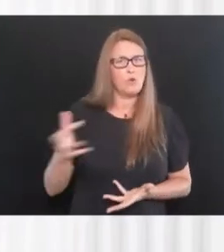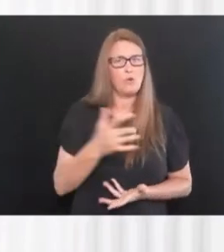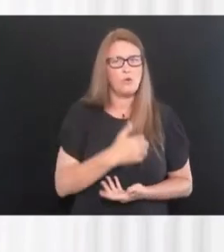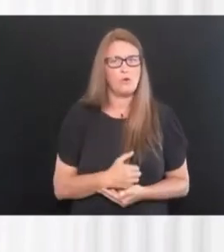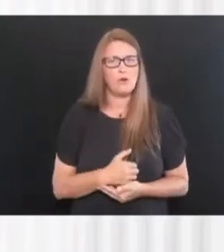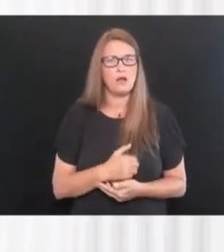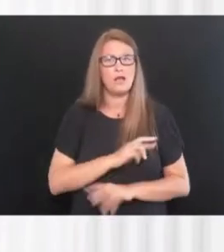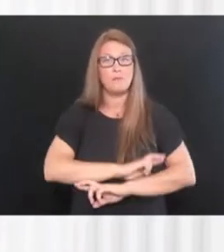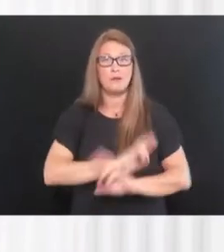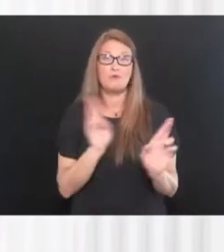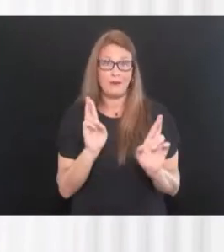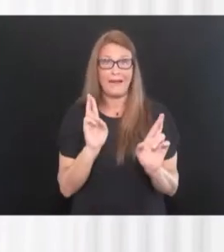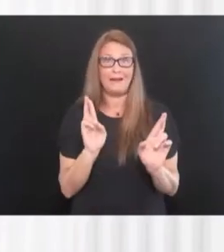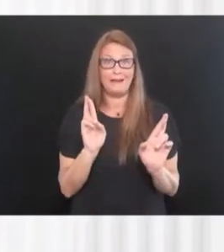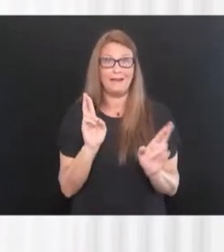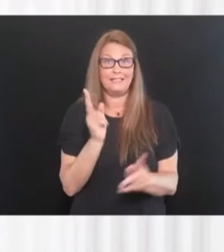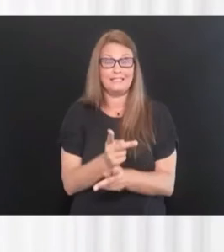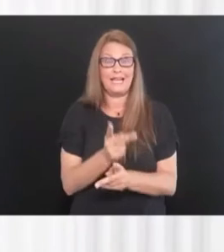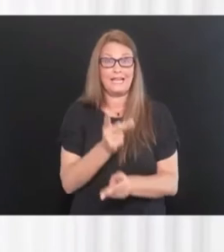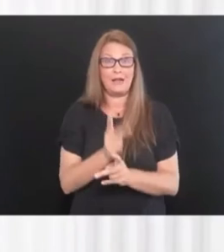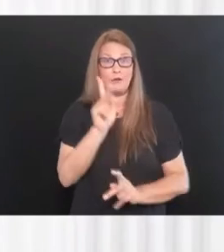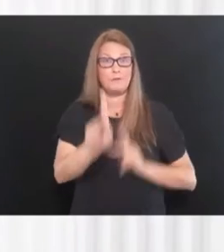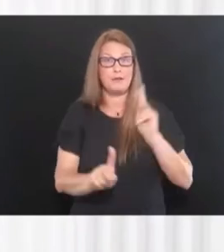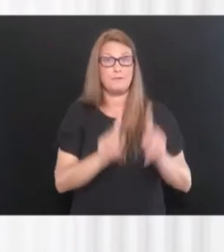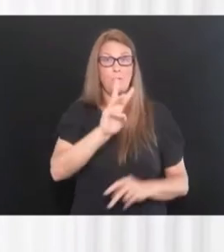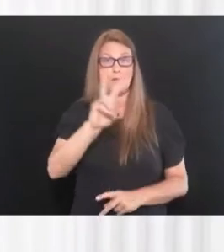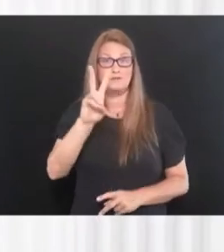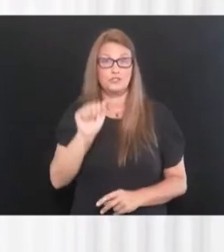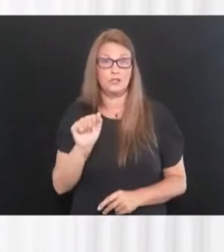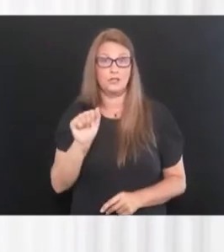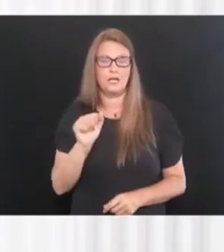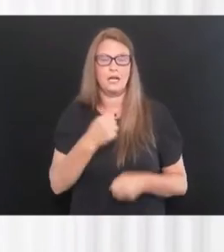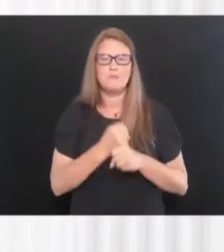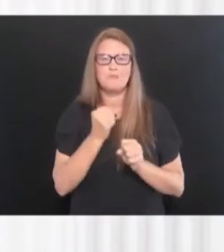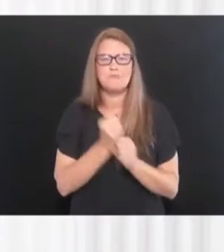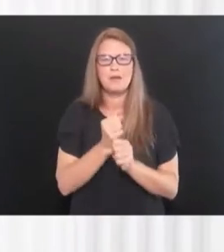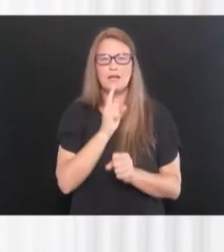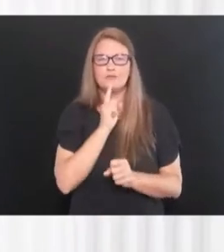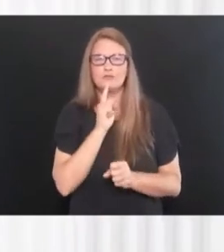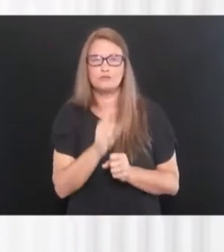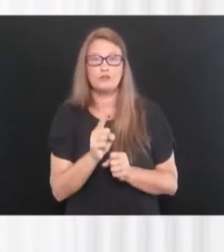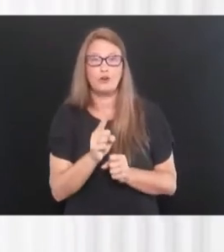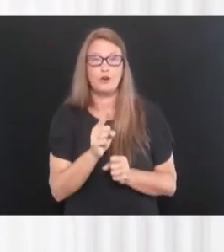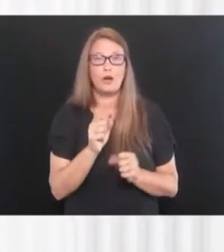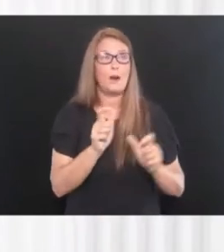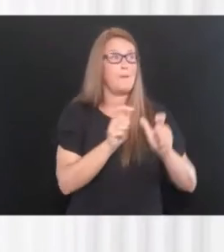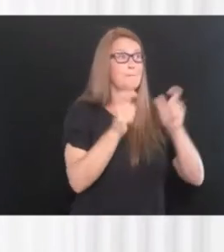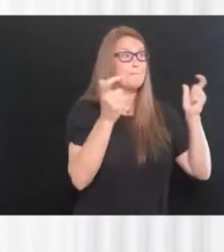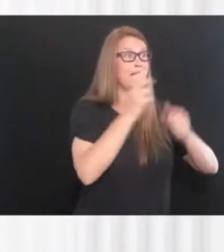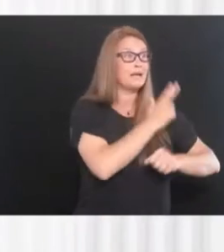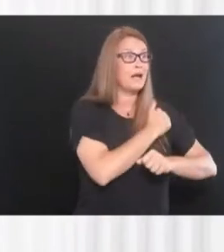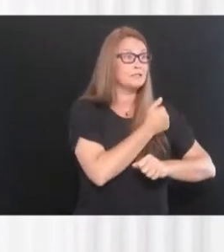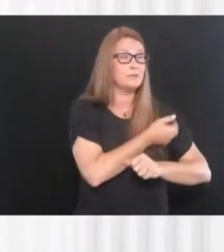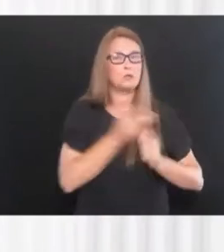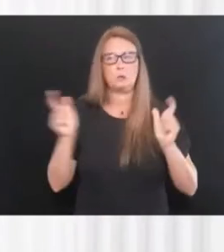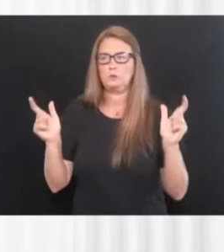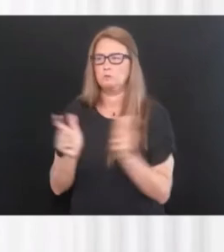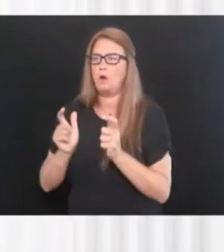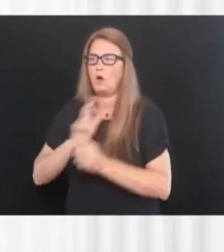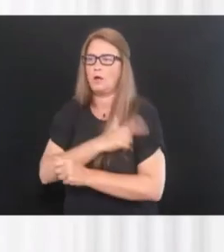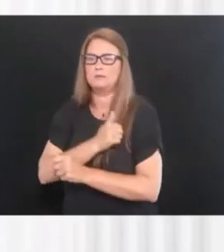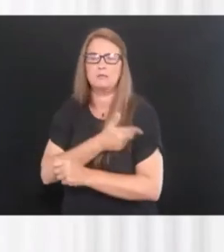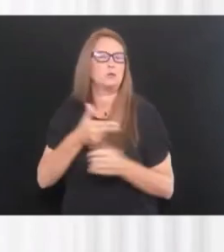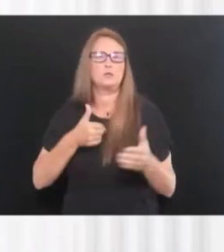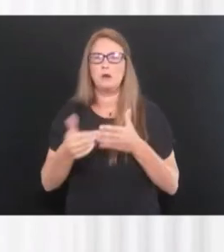uh, to take care of the citizens of West Virginia and to make sure that even if you're at a bigger hospital, smaller hospital, all the critical care